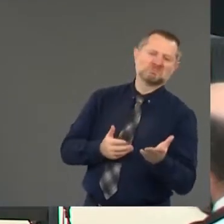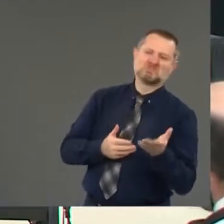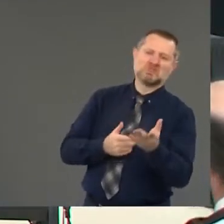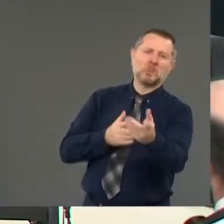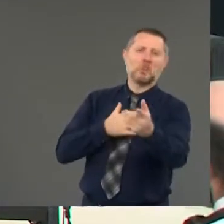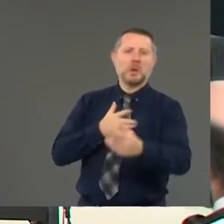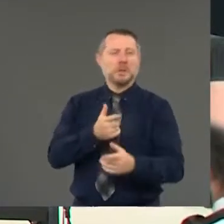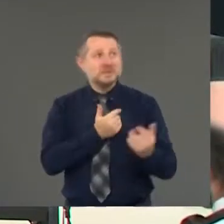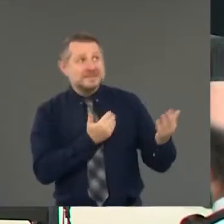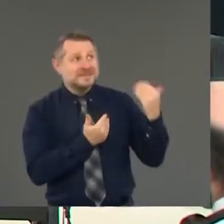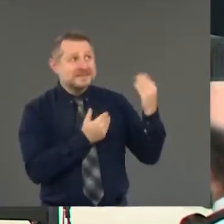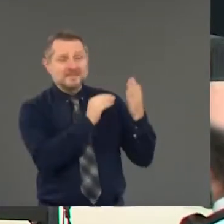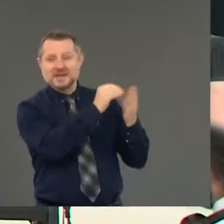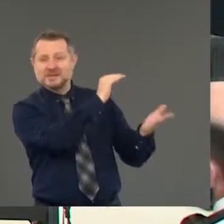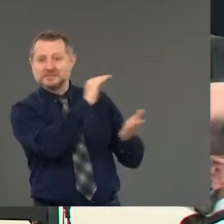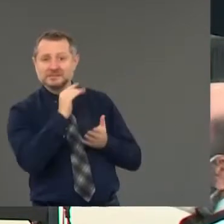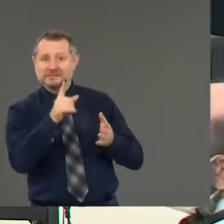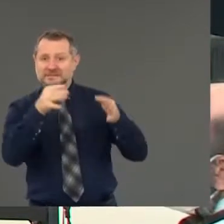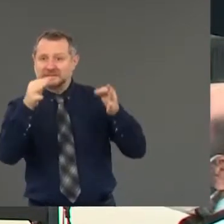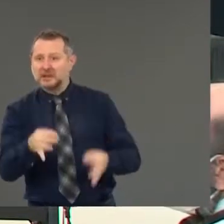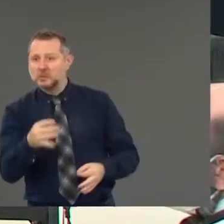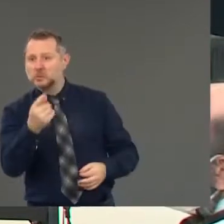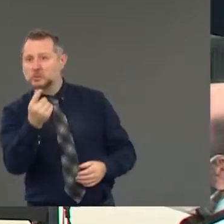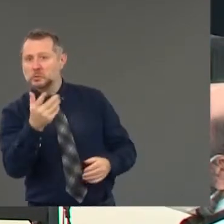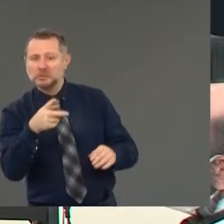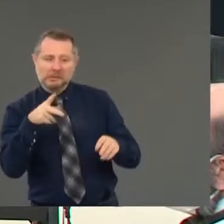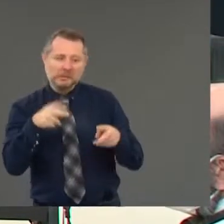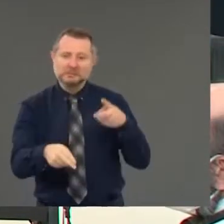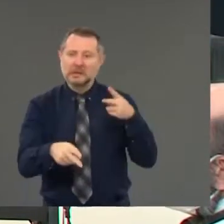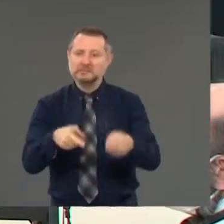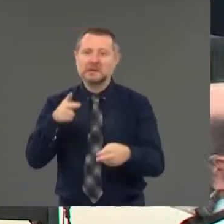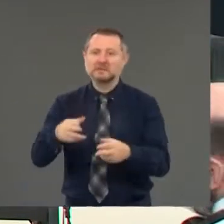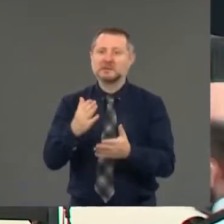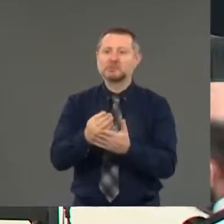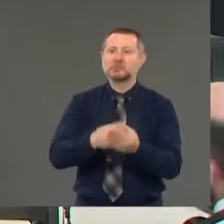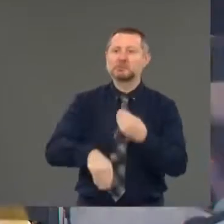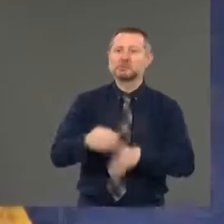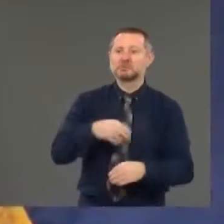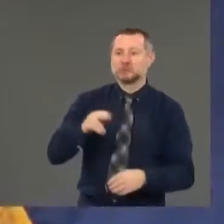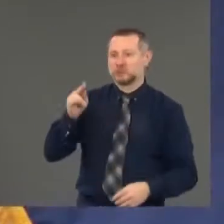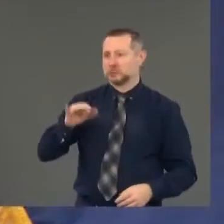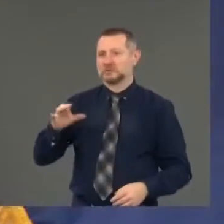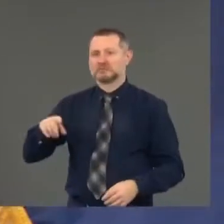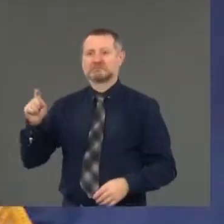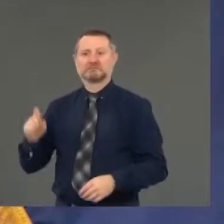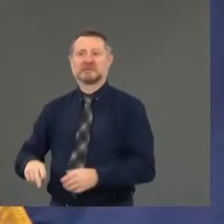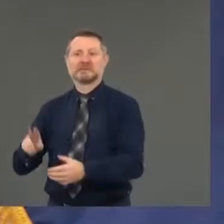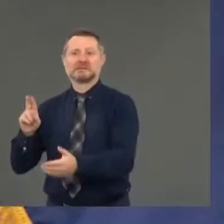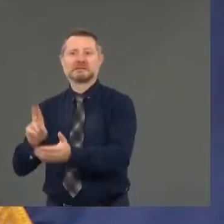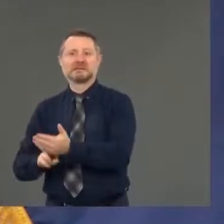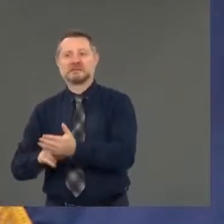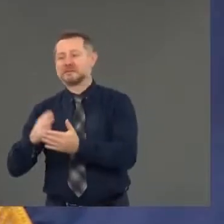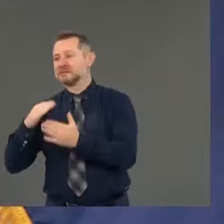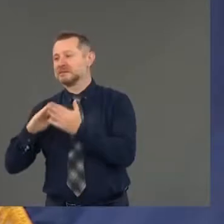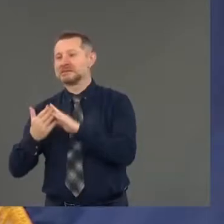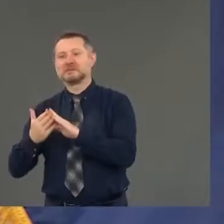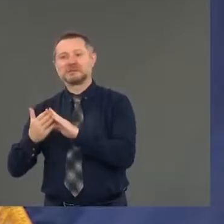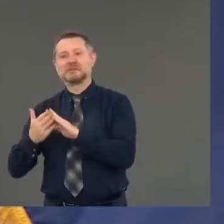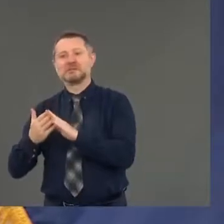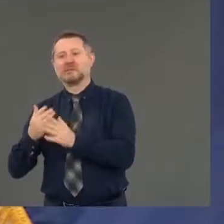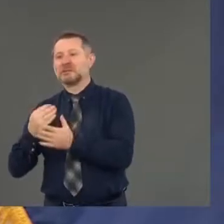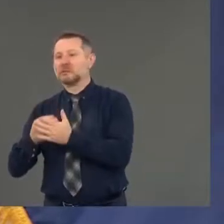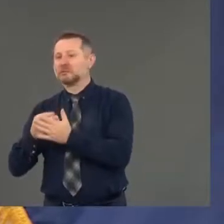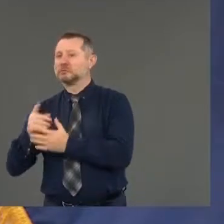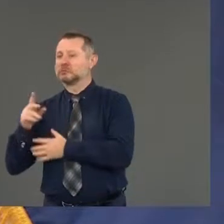some of these cuts have to go into effect? The city of New York has to deal with their budget on June 30? I do not believe that even